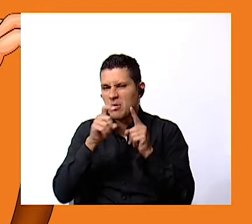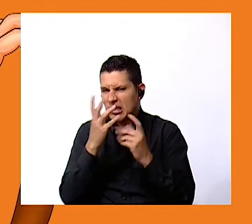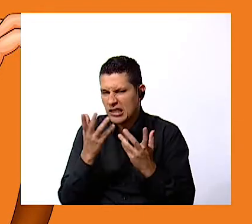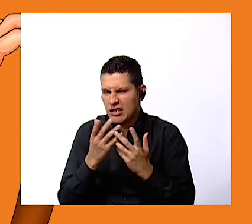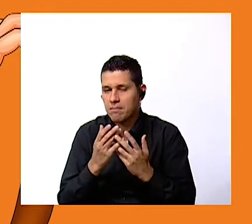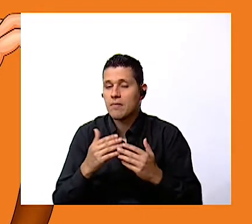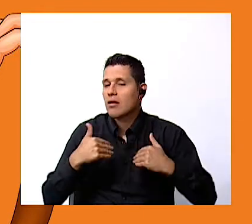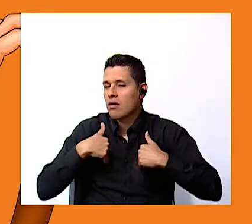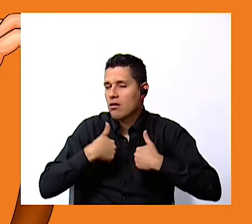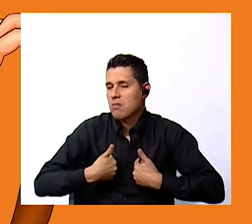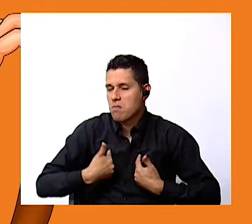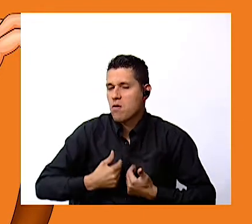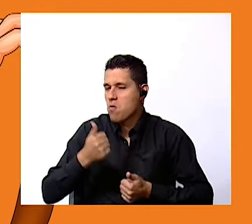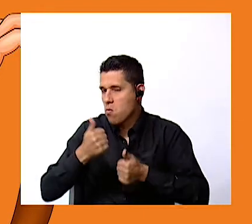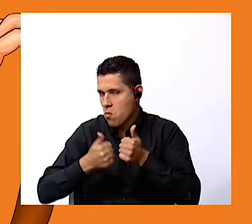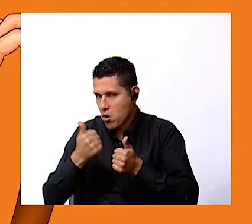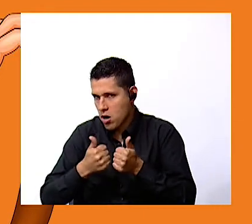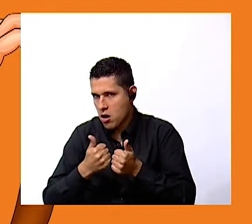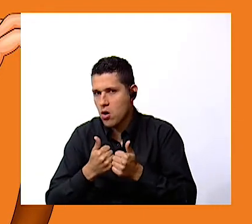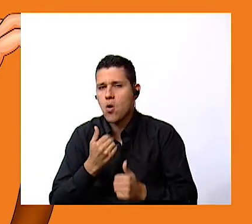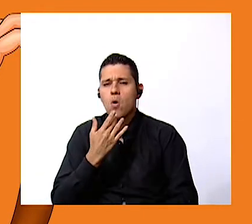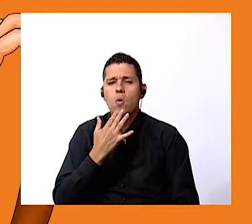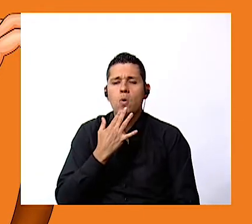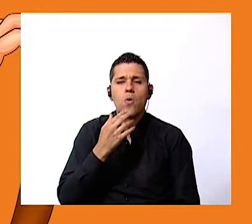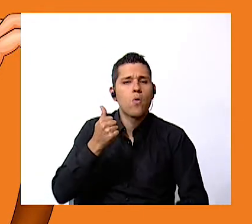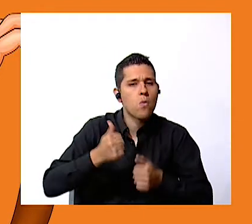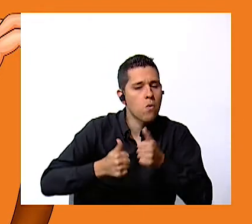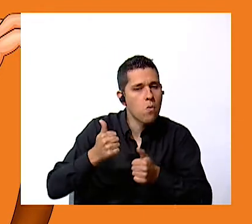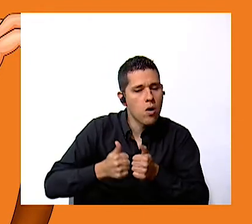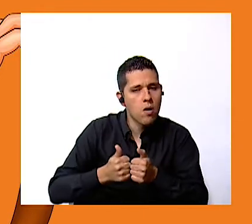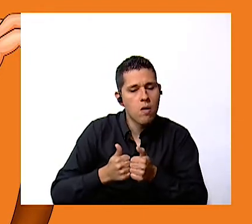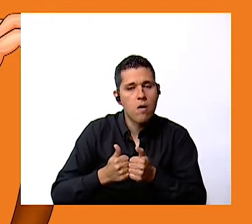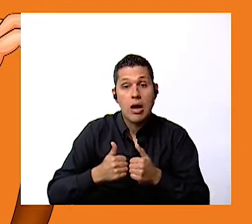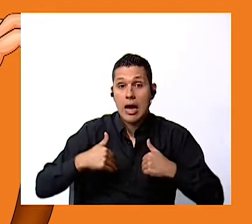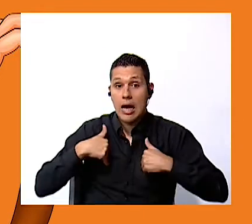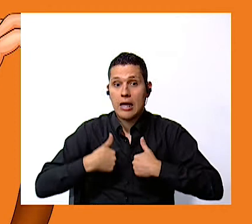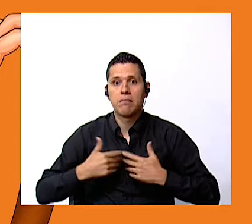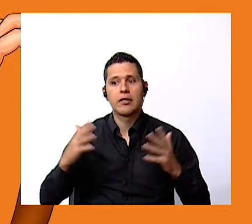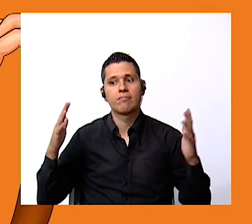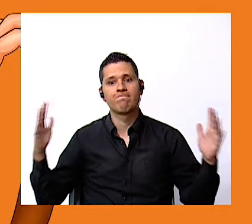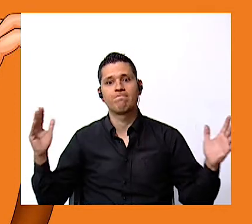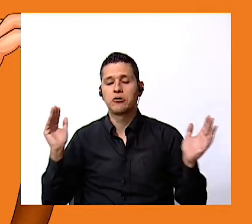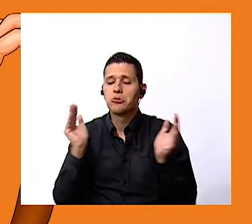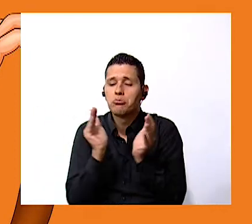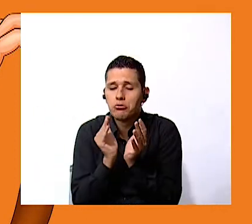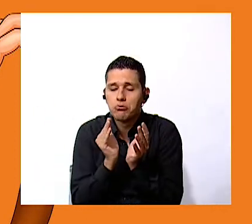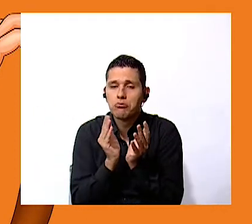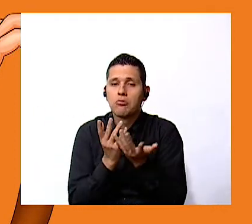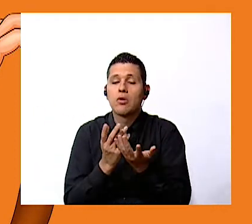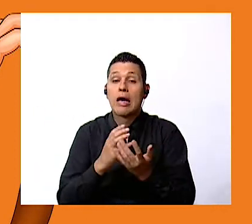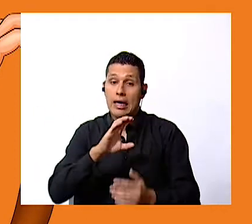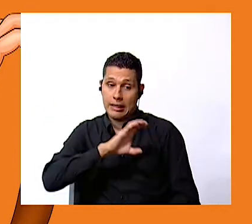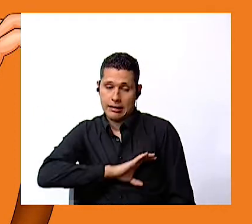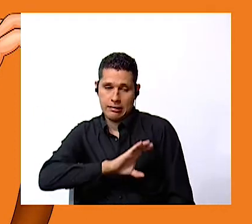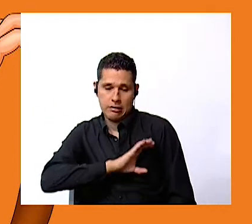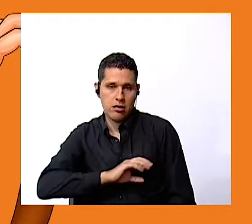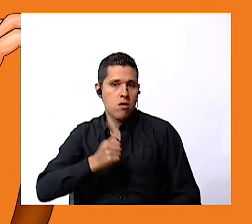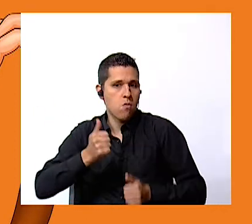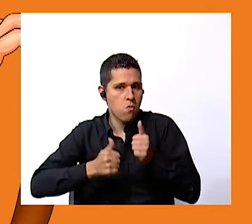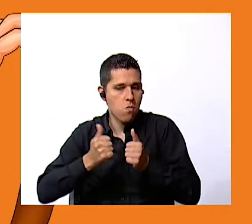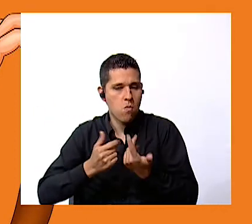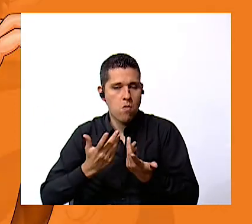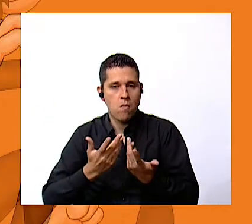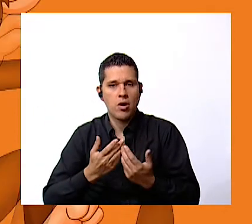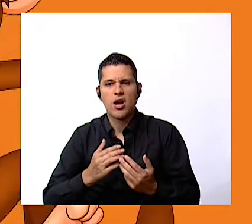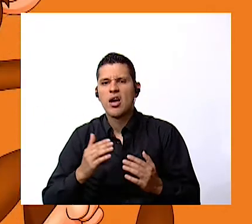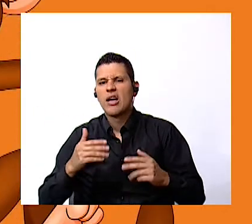animal is de qué color es si el animal es grande o pequeño cuáles son sus características o a dónde